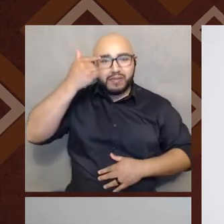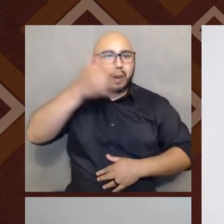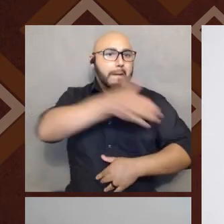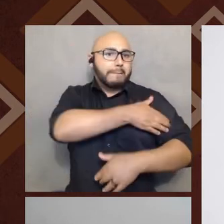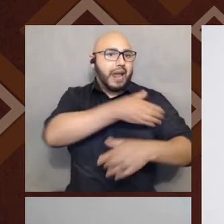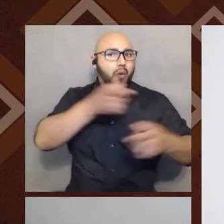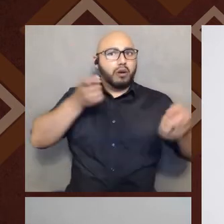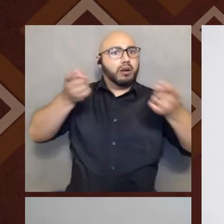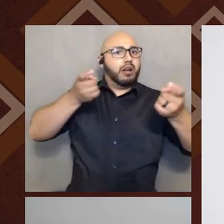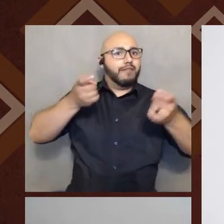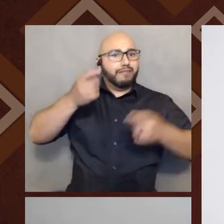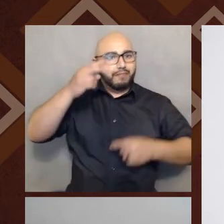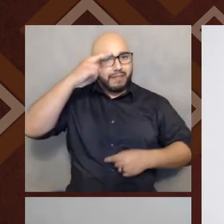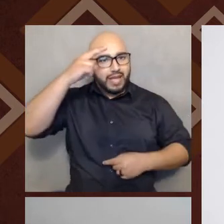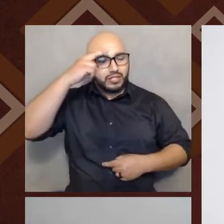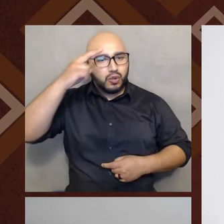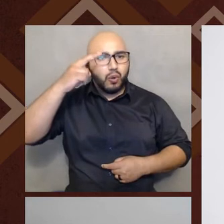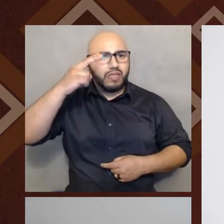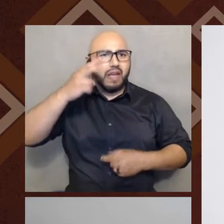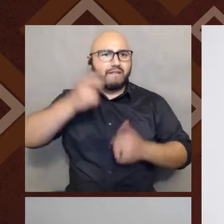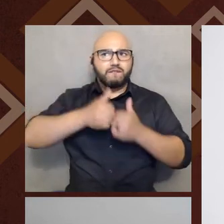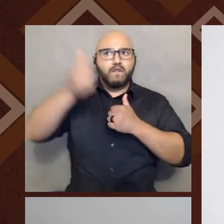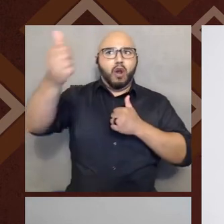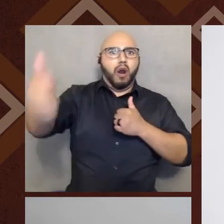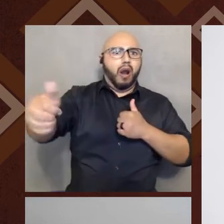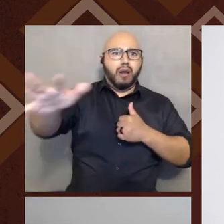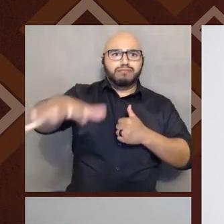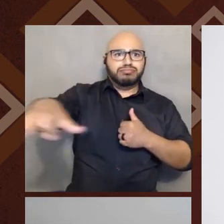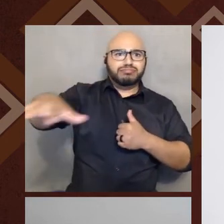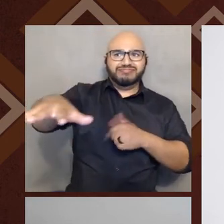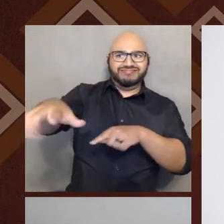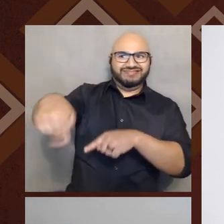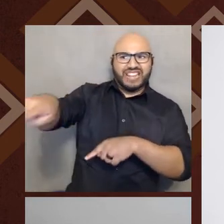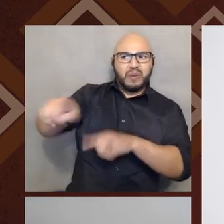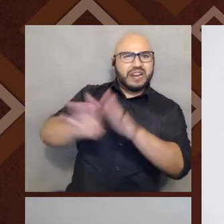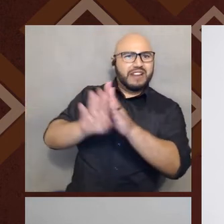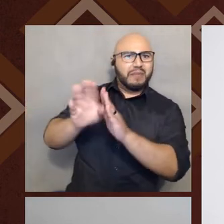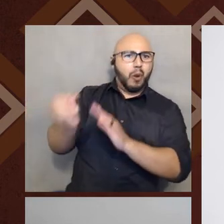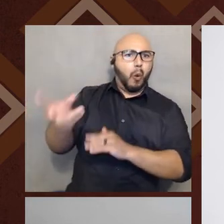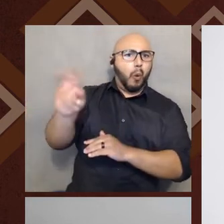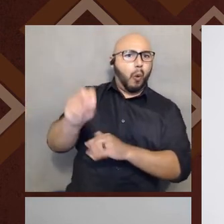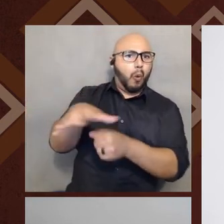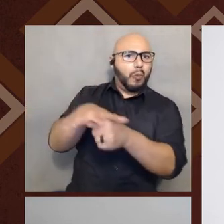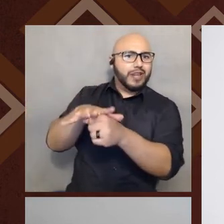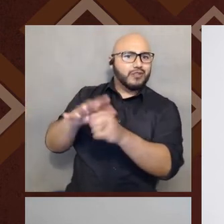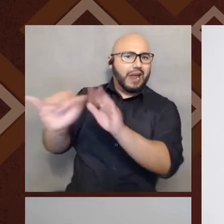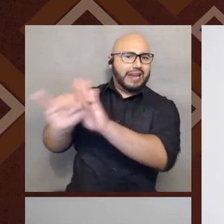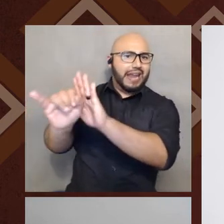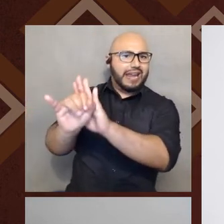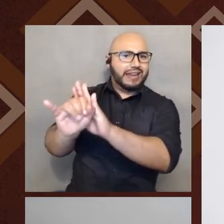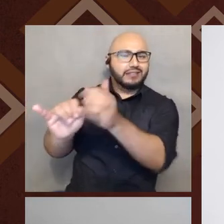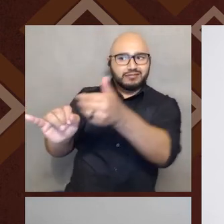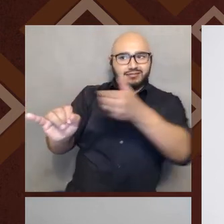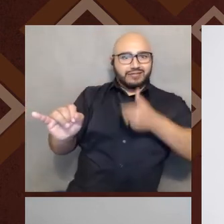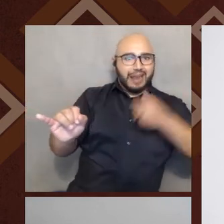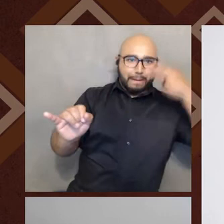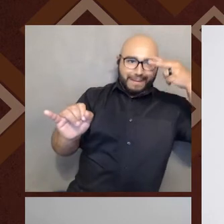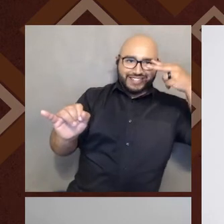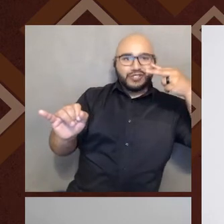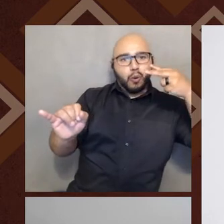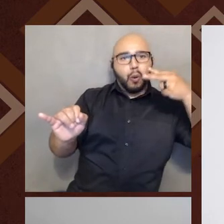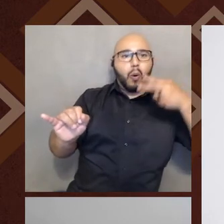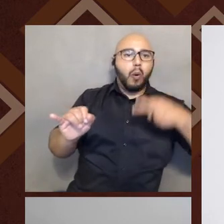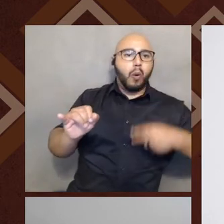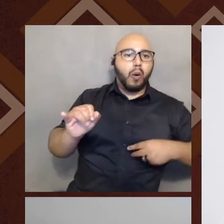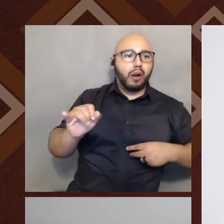that they were, um, very much developing their own regional identities, very far away from, again, Mexico city or Guadalajara